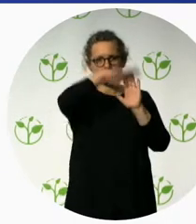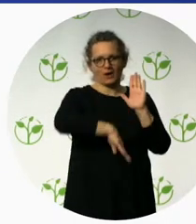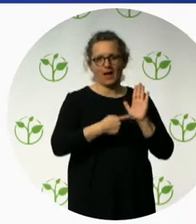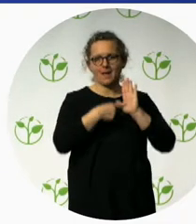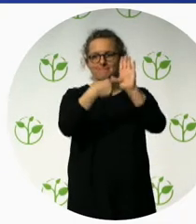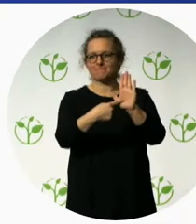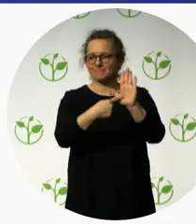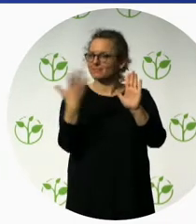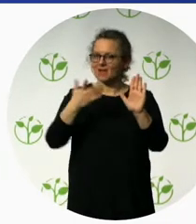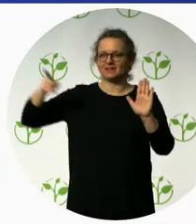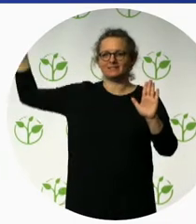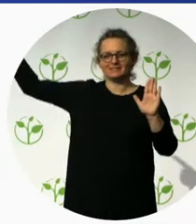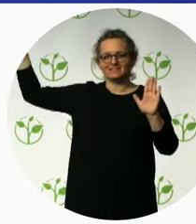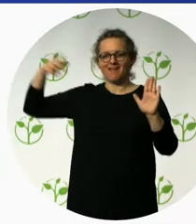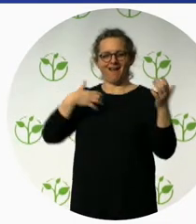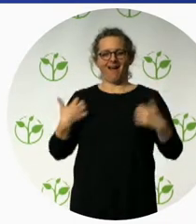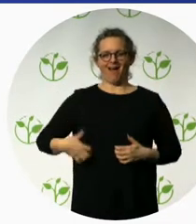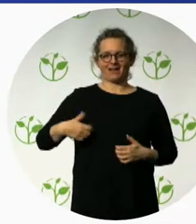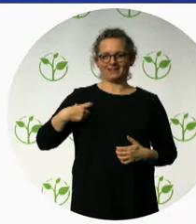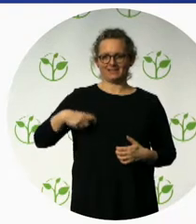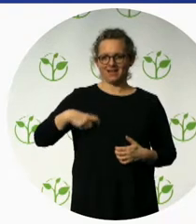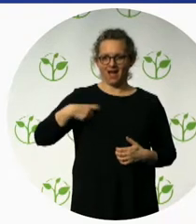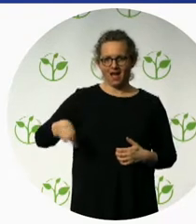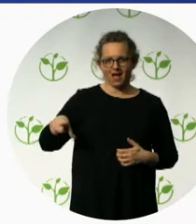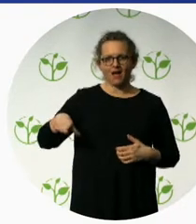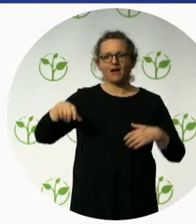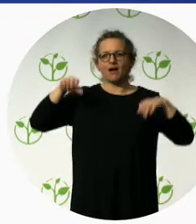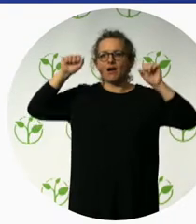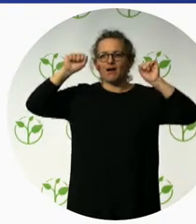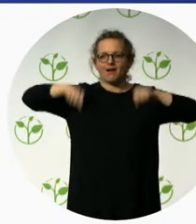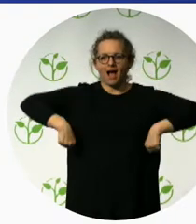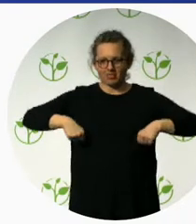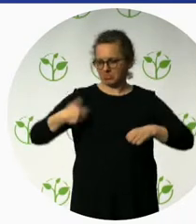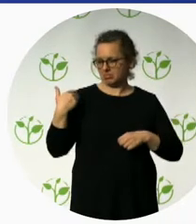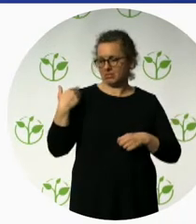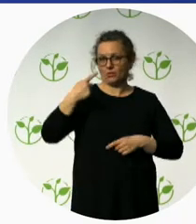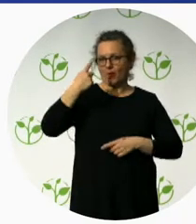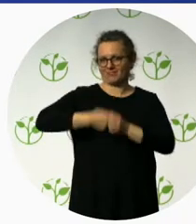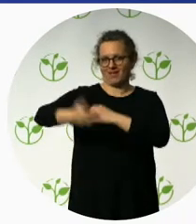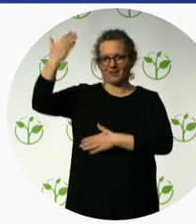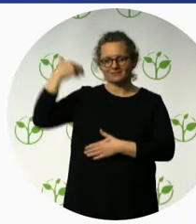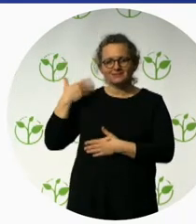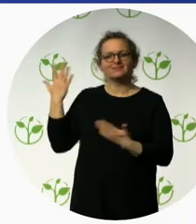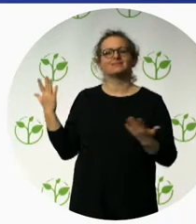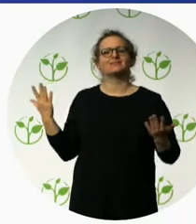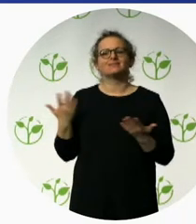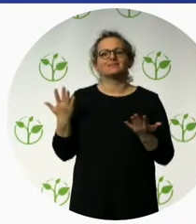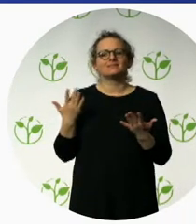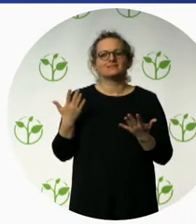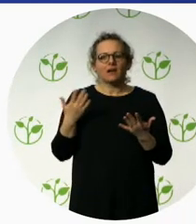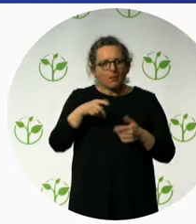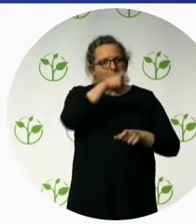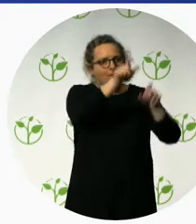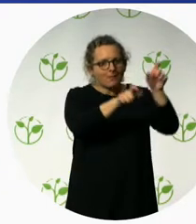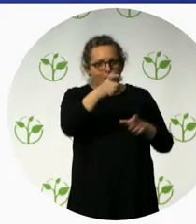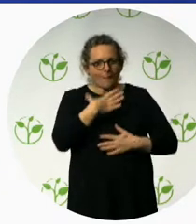it's been fantastic, and we expect more tourists to go there. We're closely working with local tour